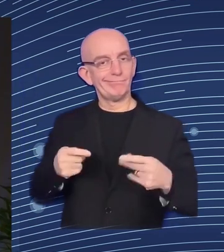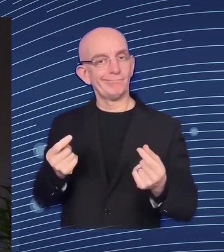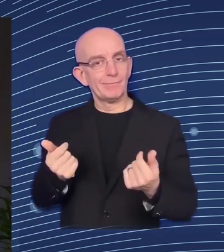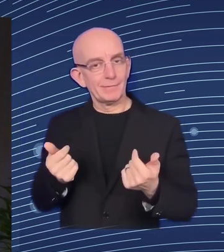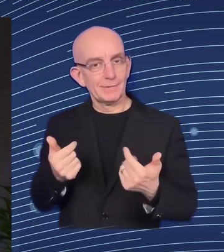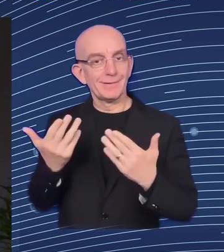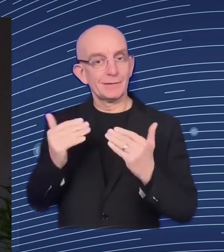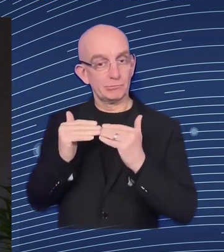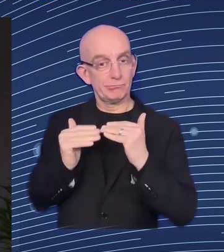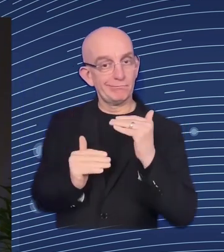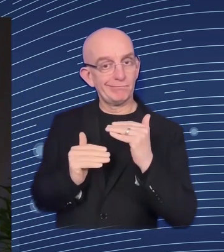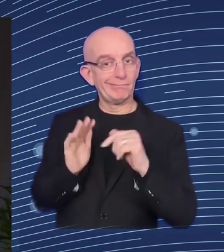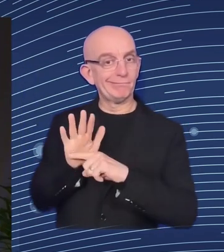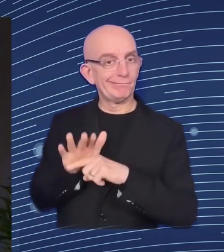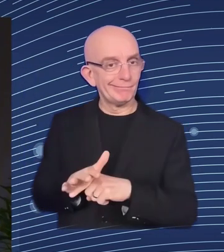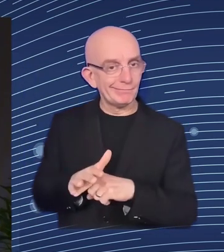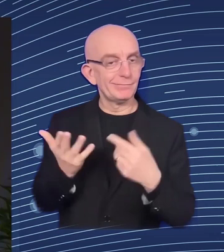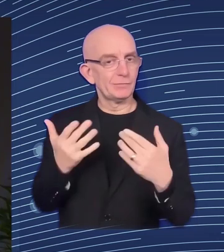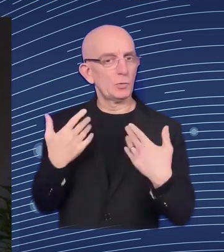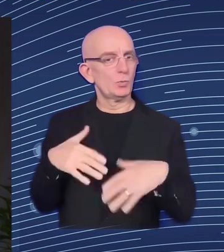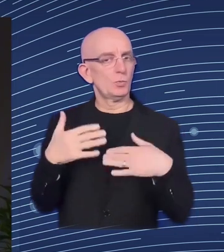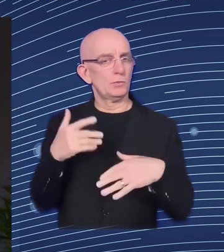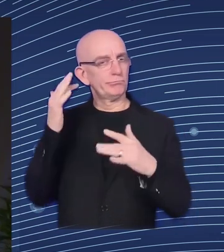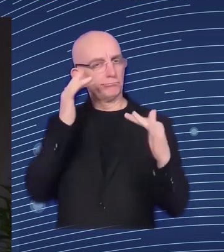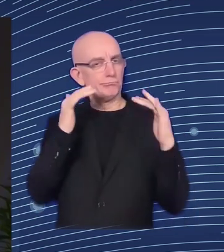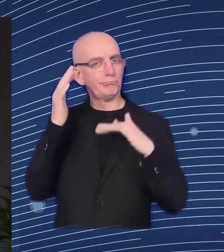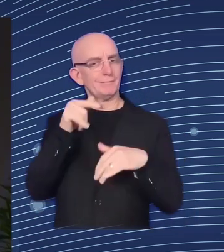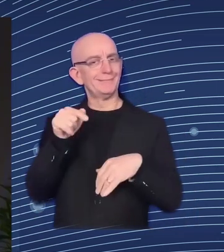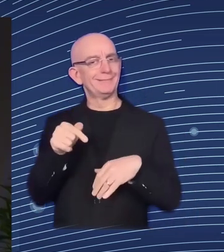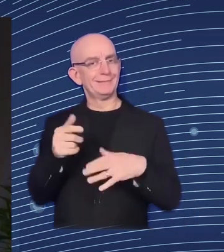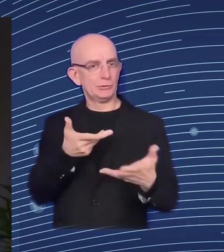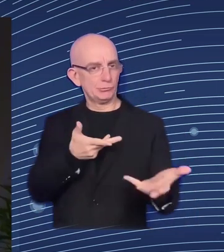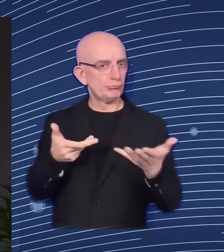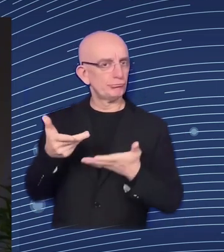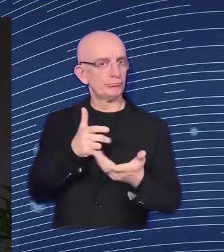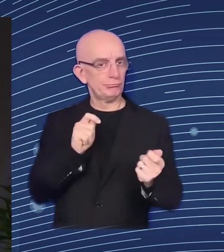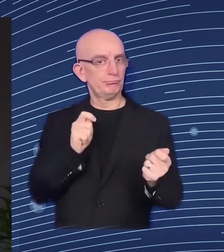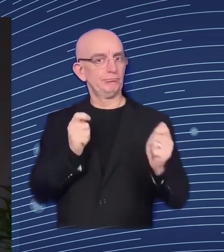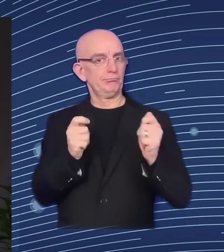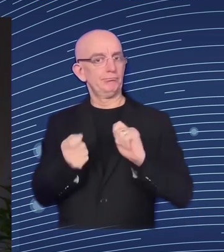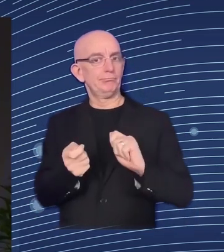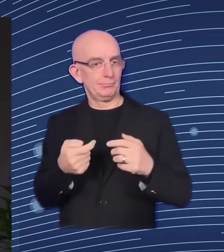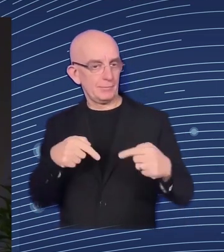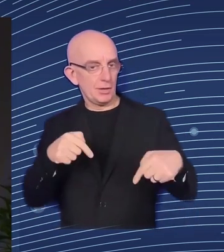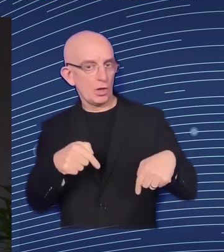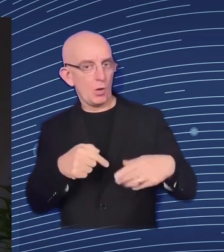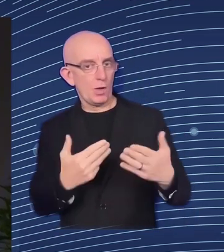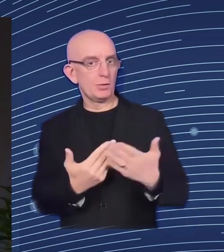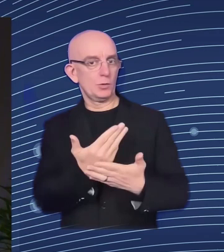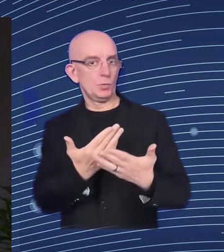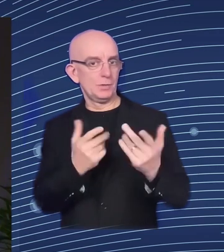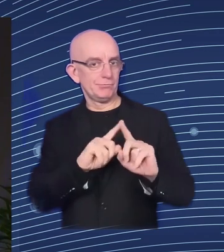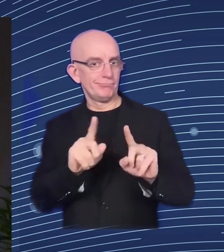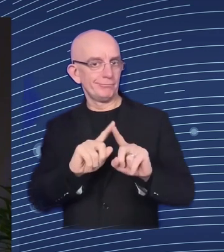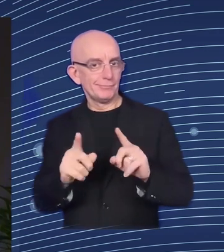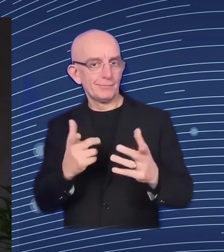transformations in terms of digital and green transitions. With this in mind, the